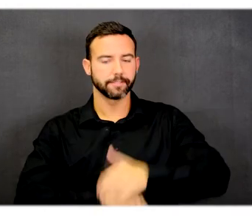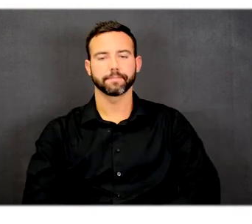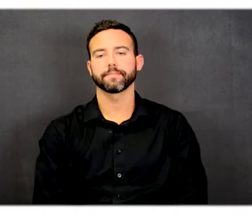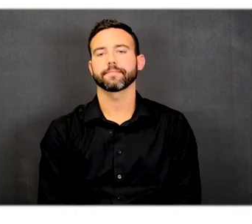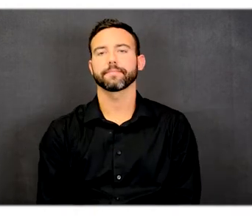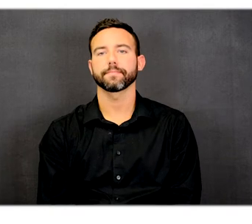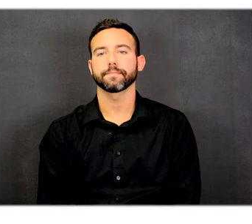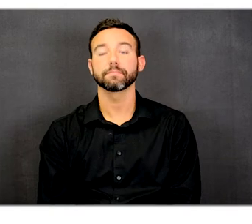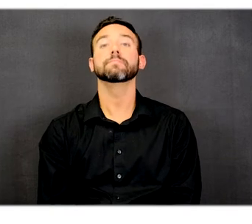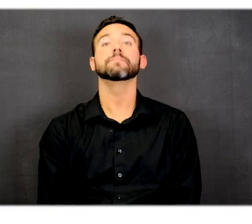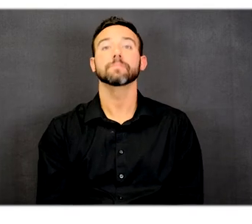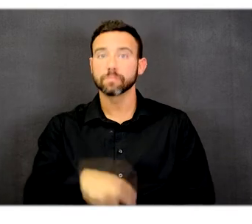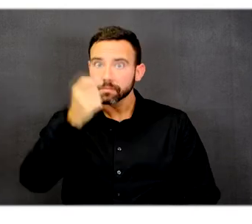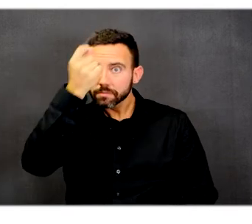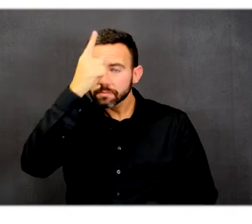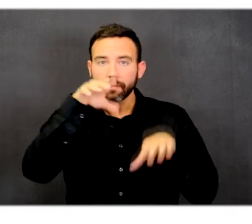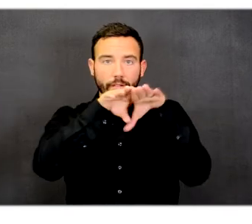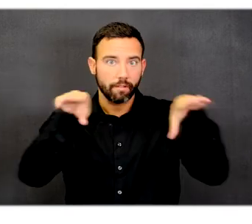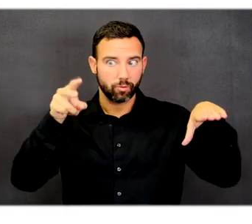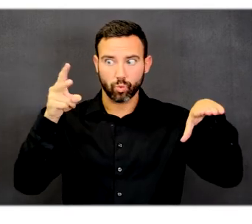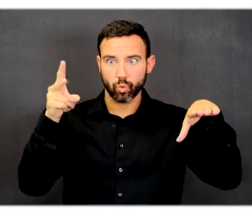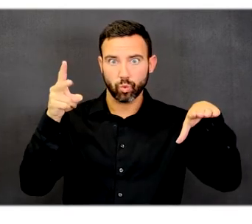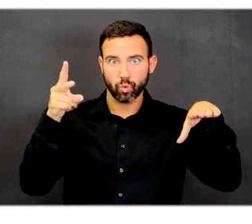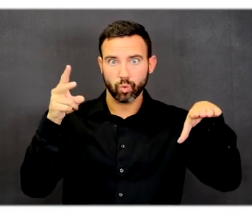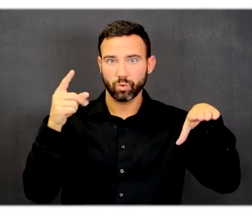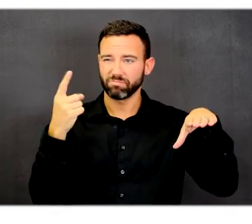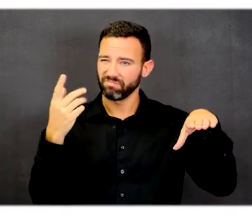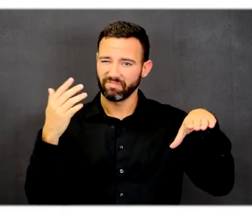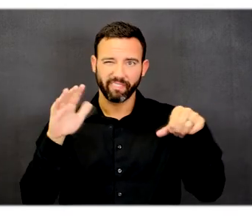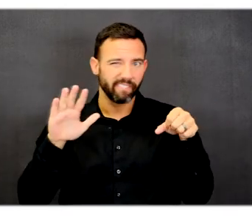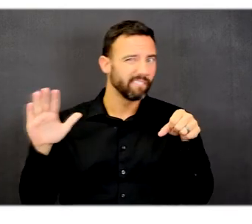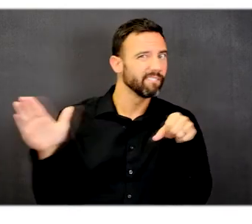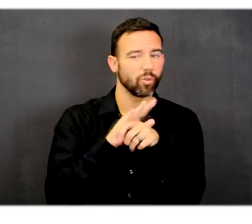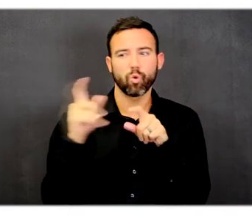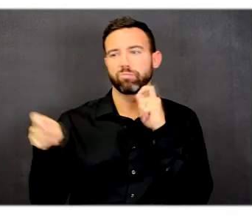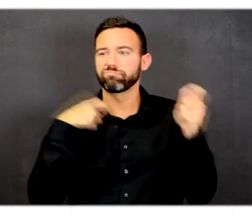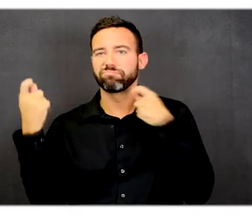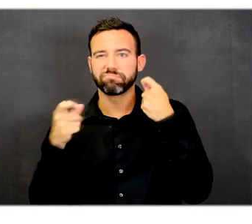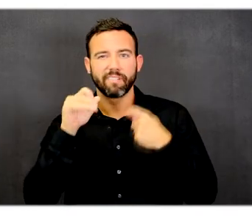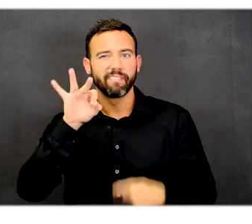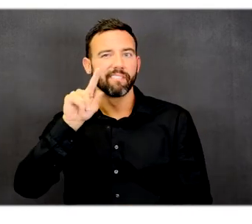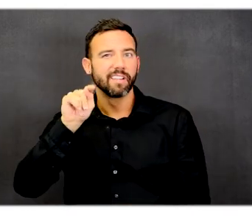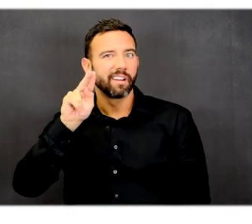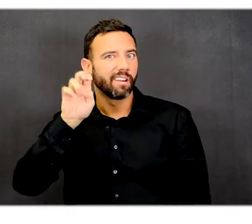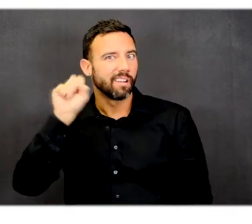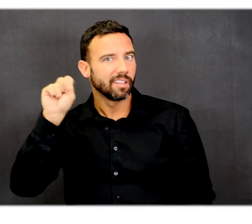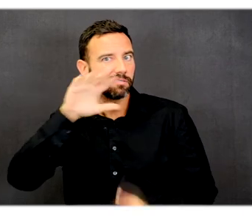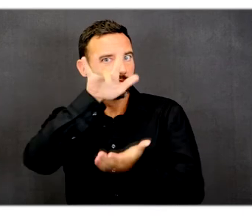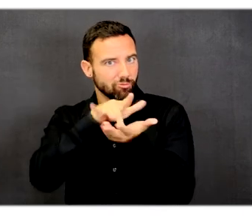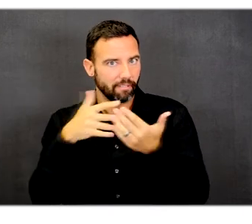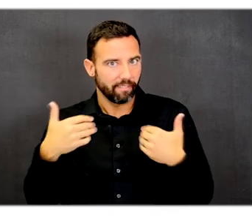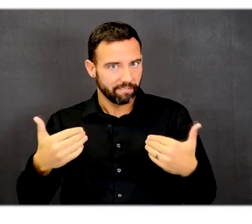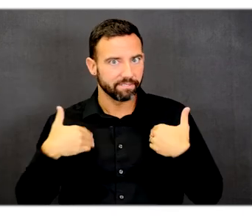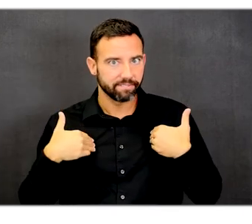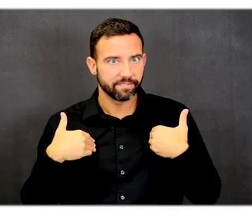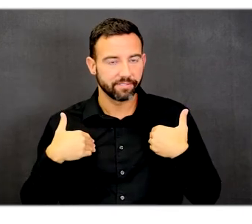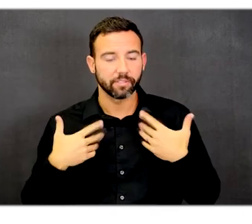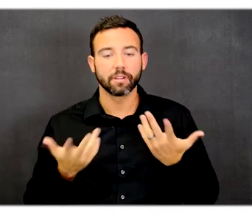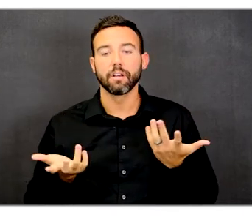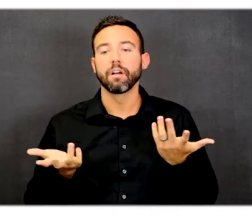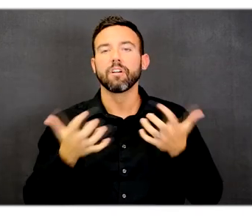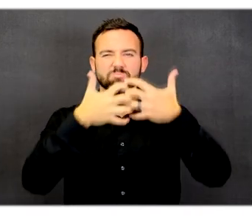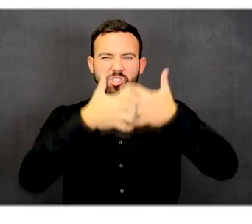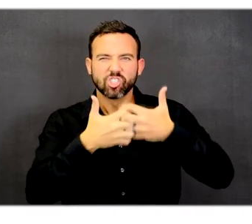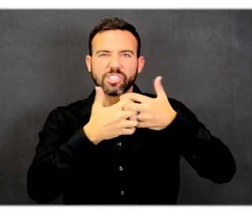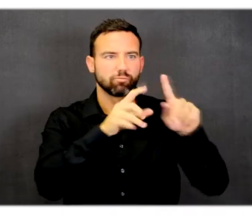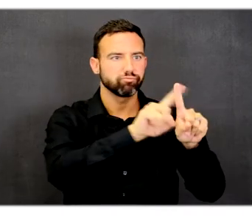On level two, one of the amenities is a full fitness center. The fitness center includes various types of exercise machines.